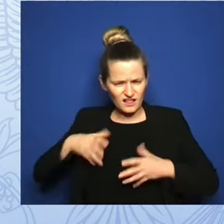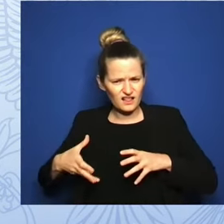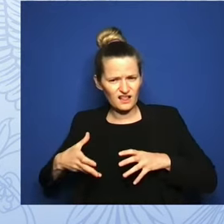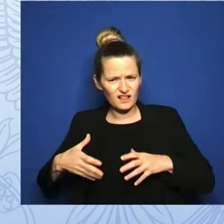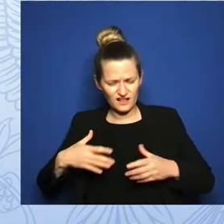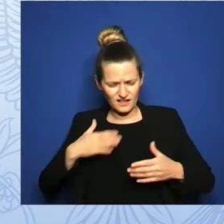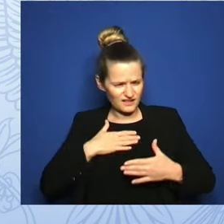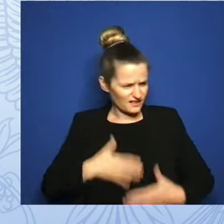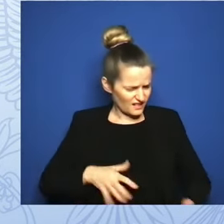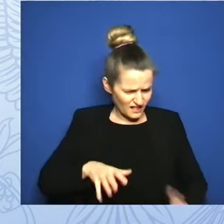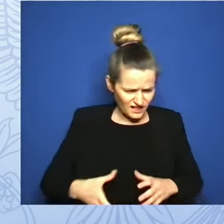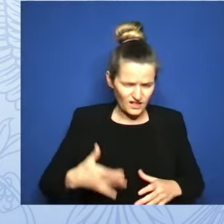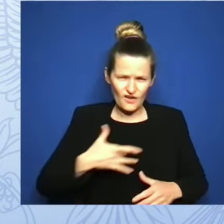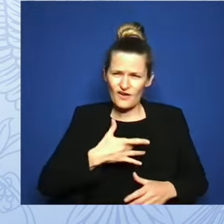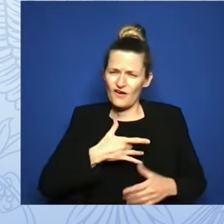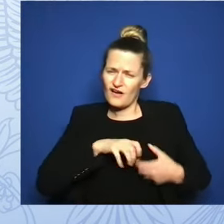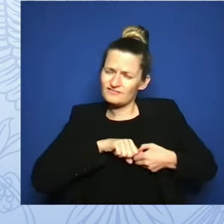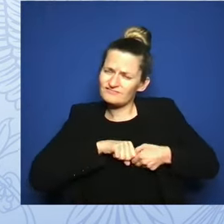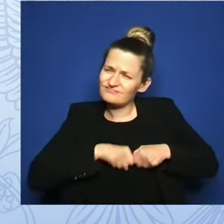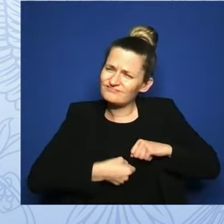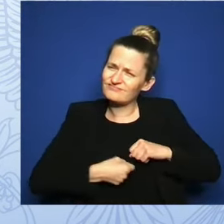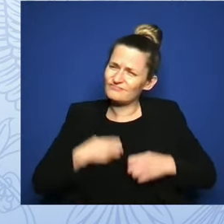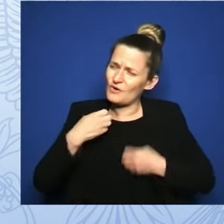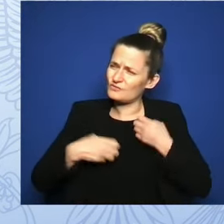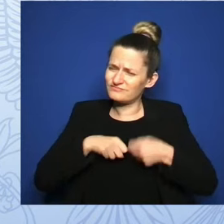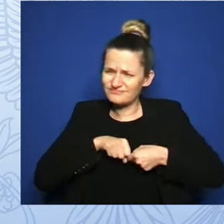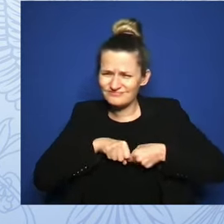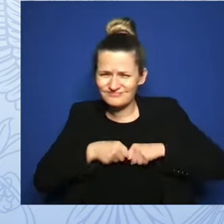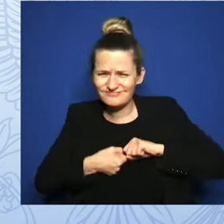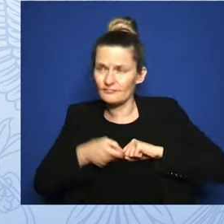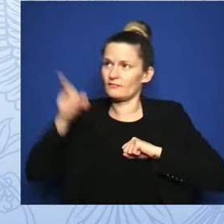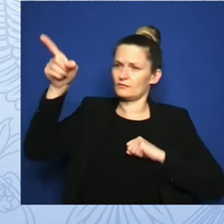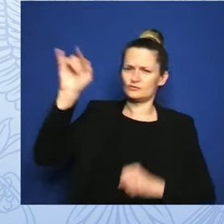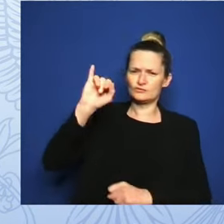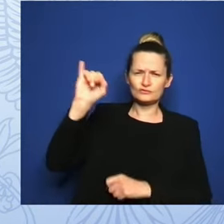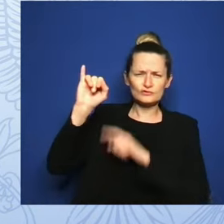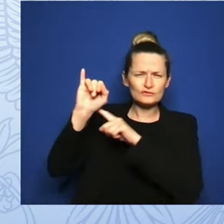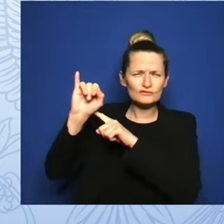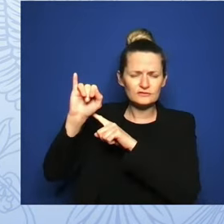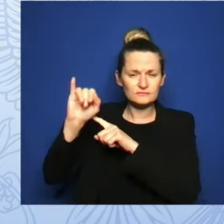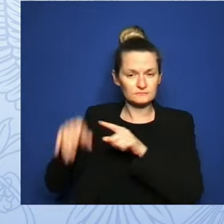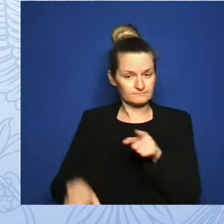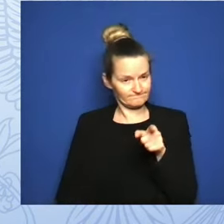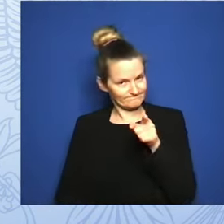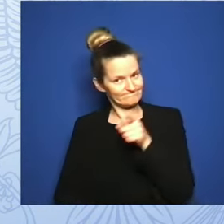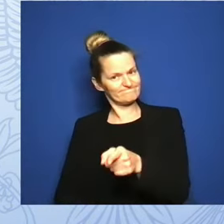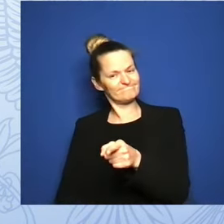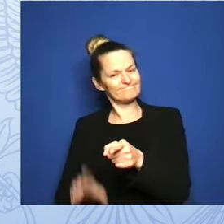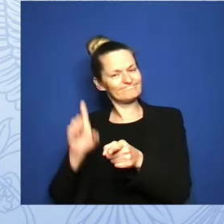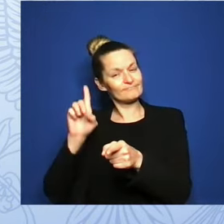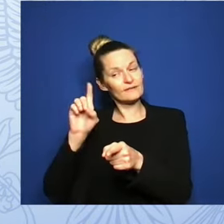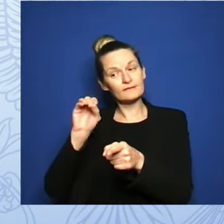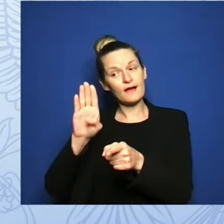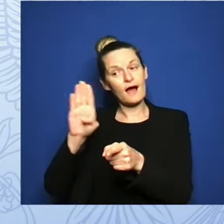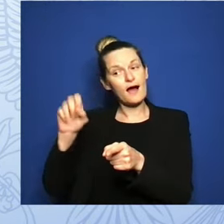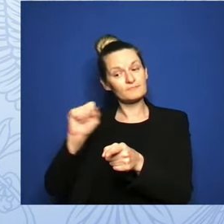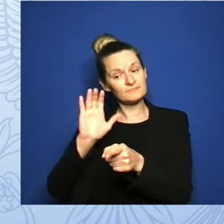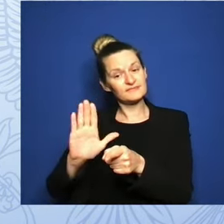was devastating. And Joe is doing everything he can do to fight back.